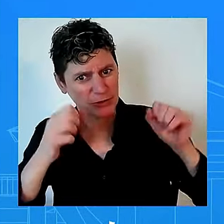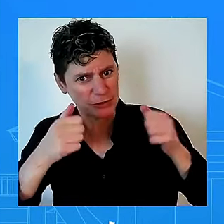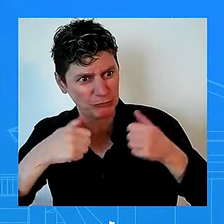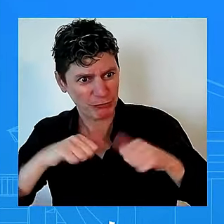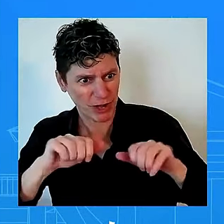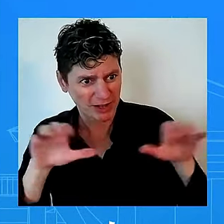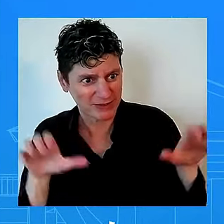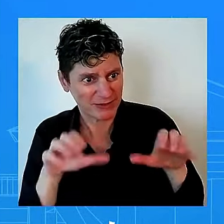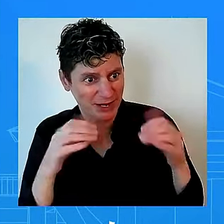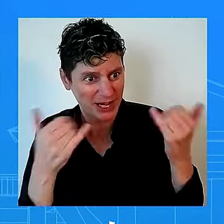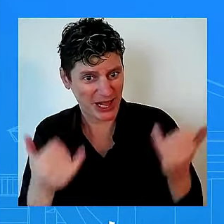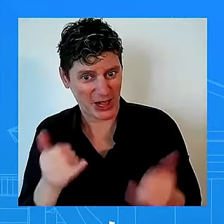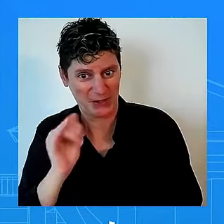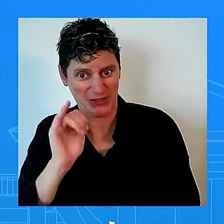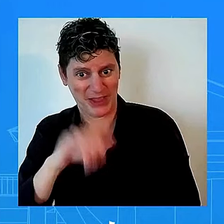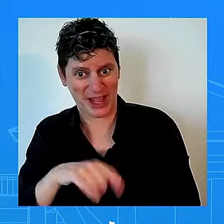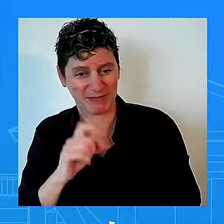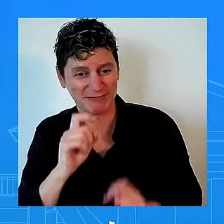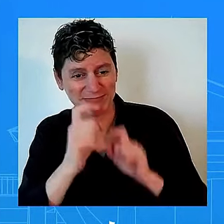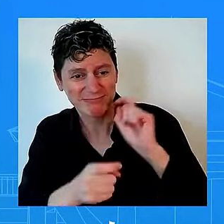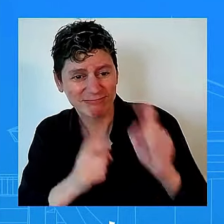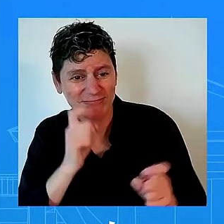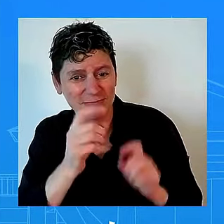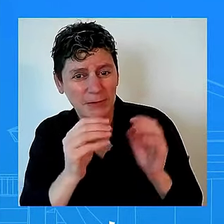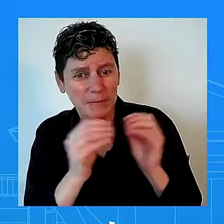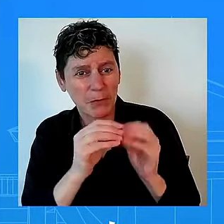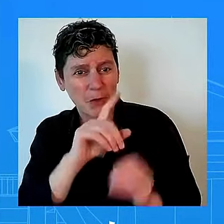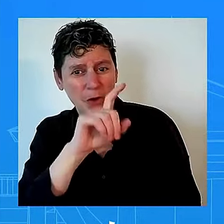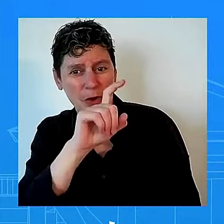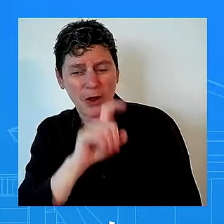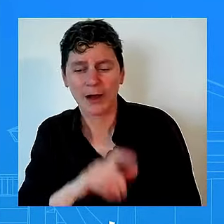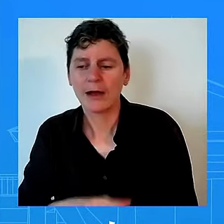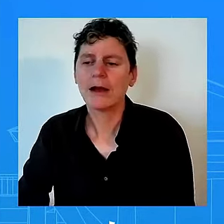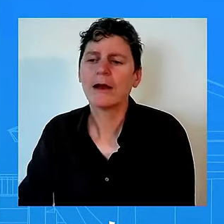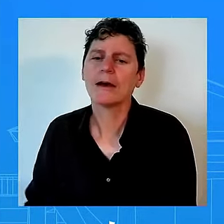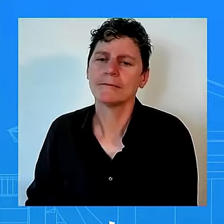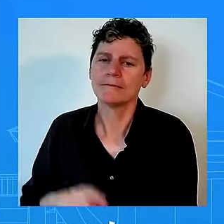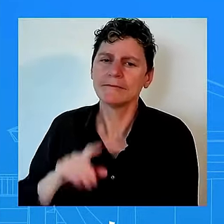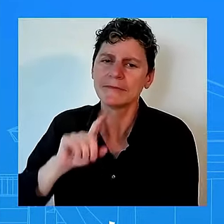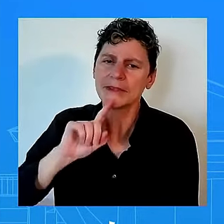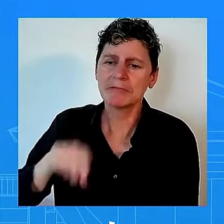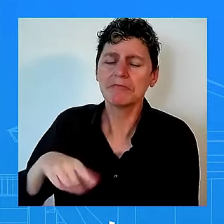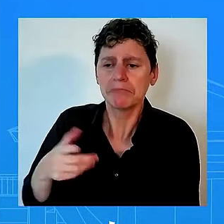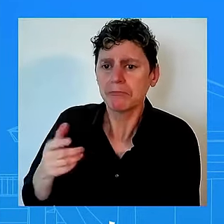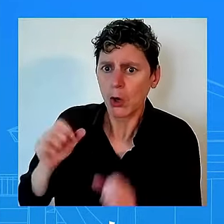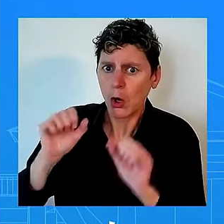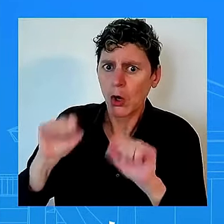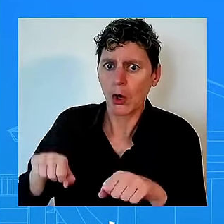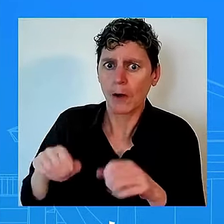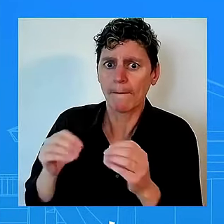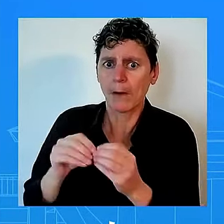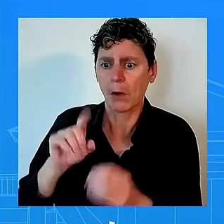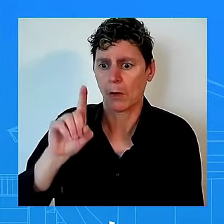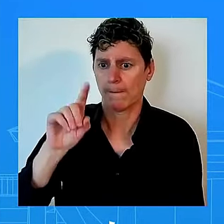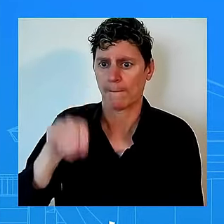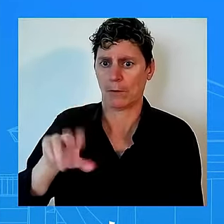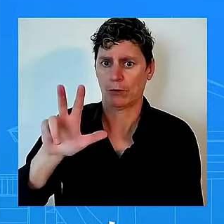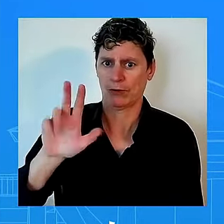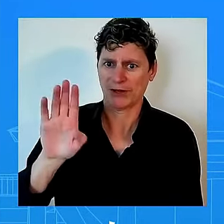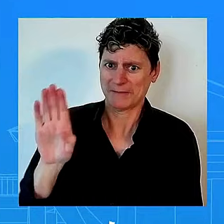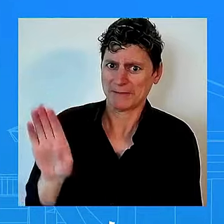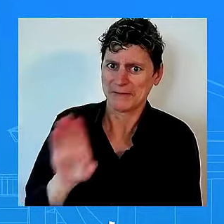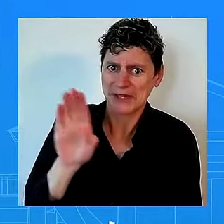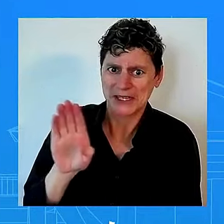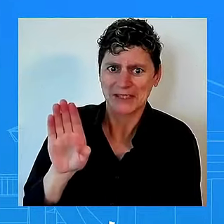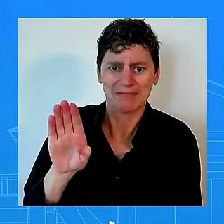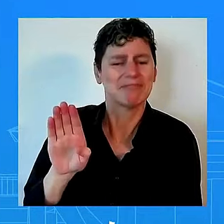did 1.3 billion dollars that's something that this administration has been able to do we want more funding republicans are getting in the way in congress we were